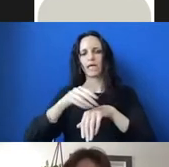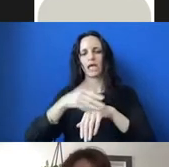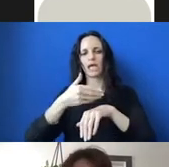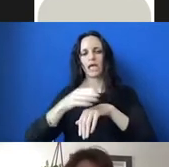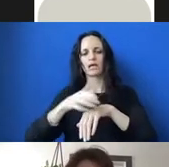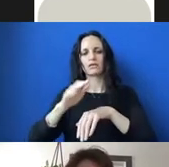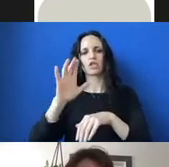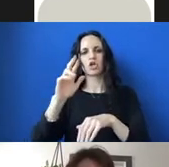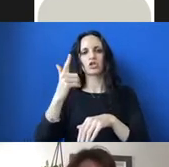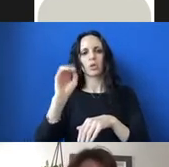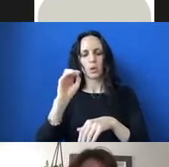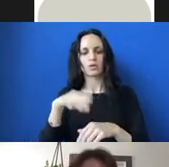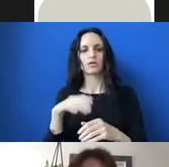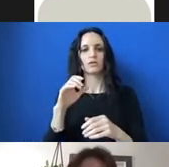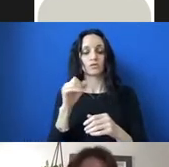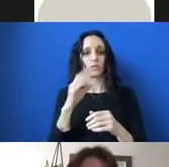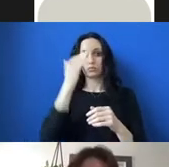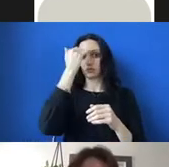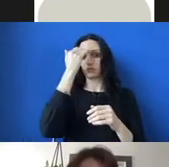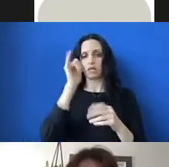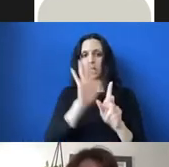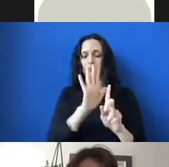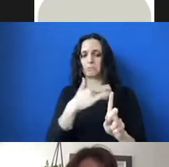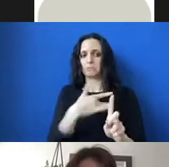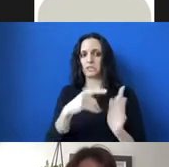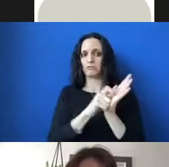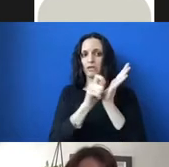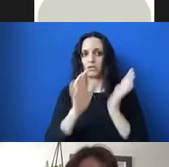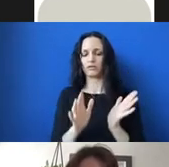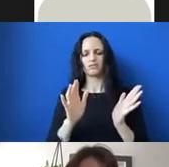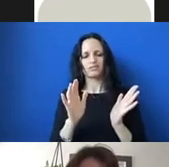even more interesting and even more like seemingly out of place almost.